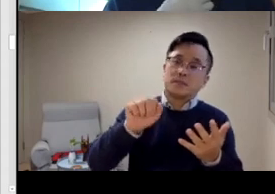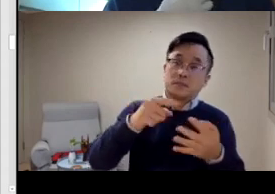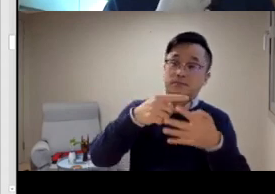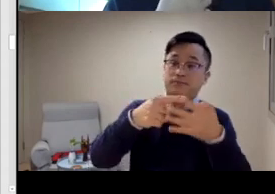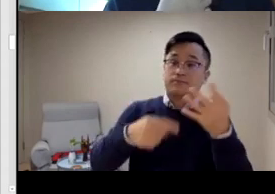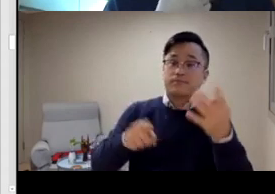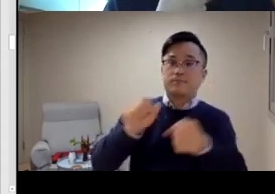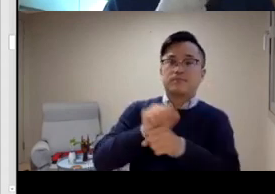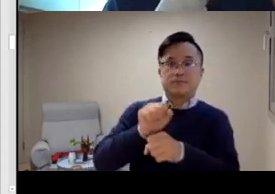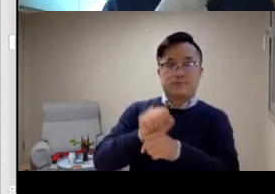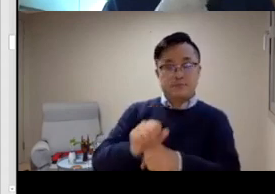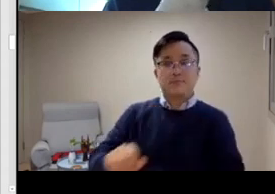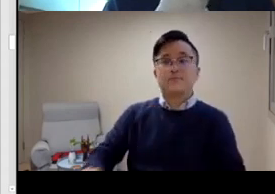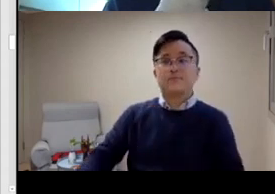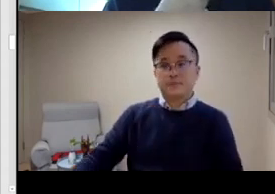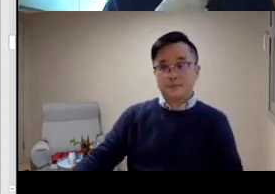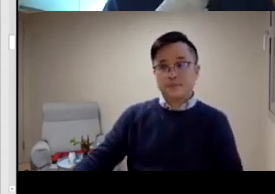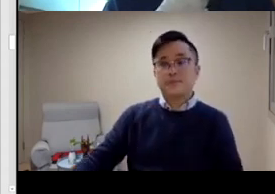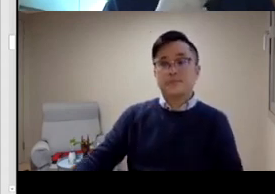sign language research,